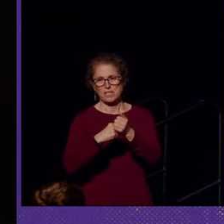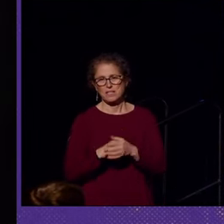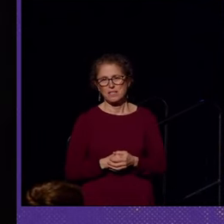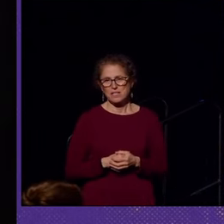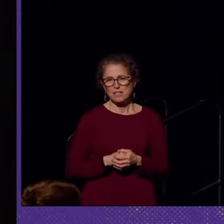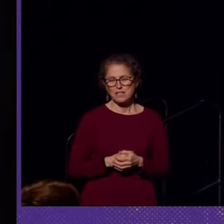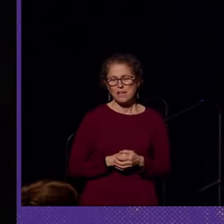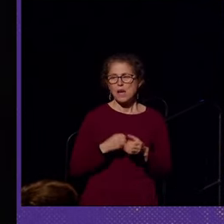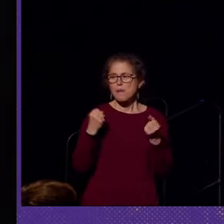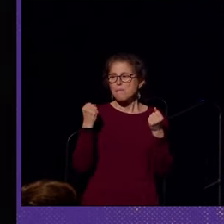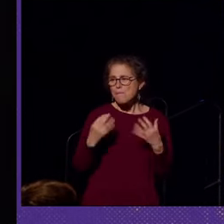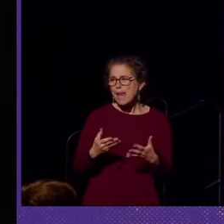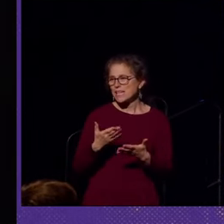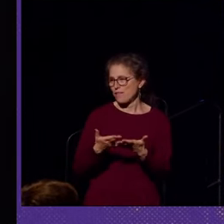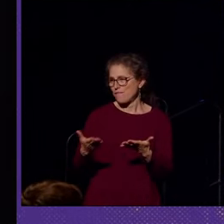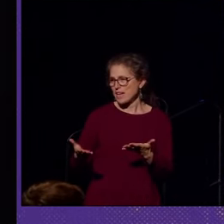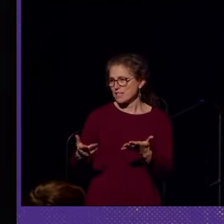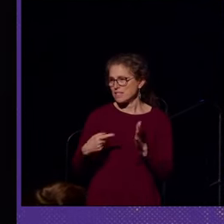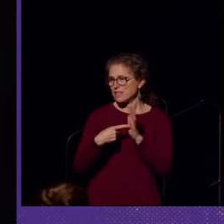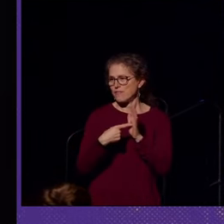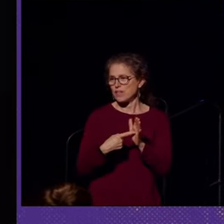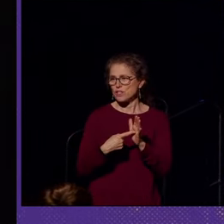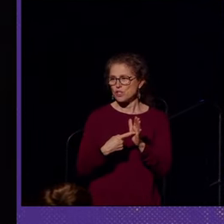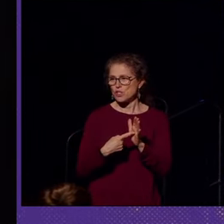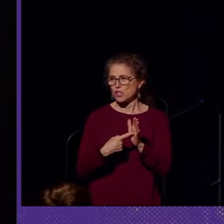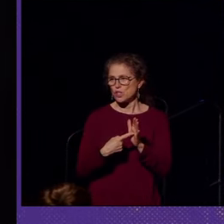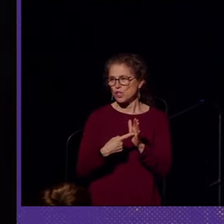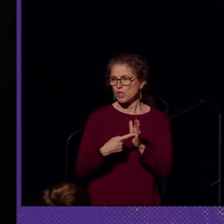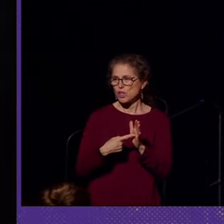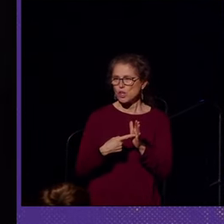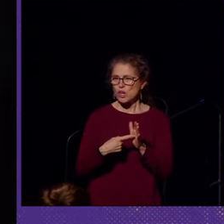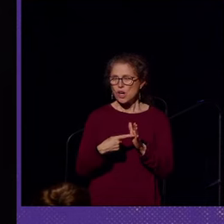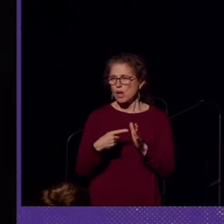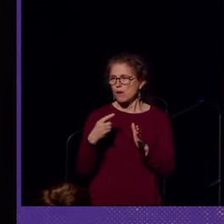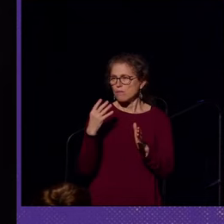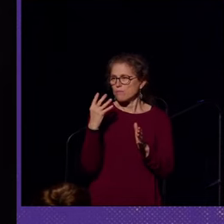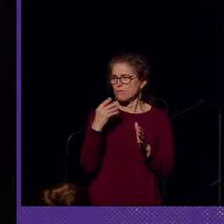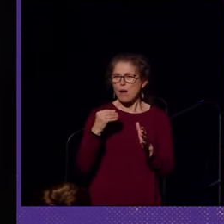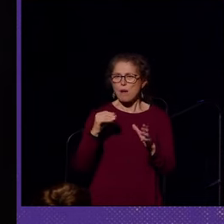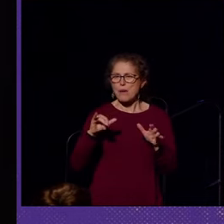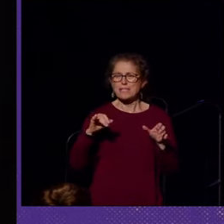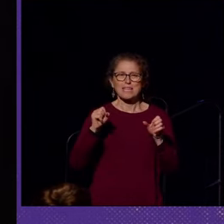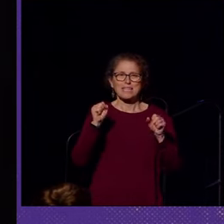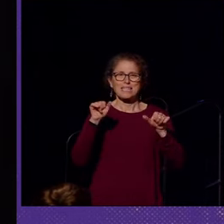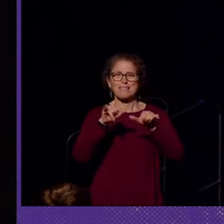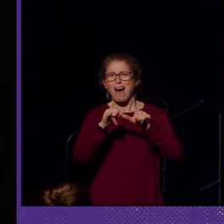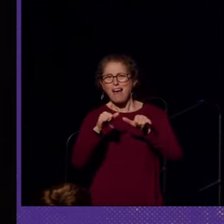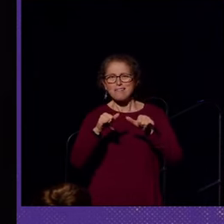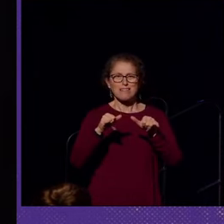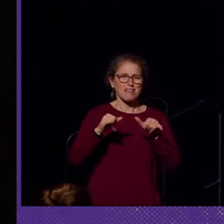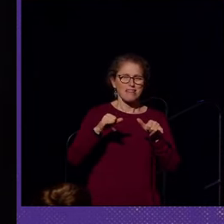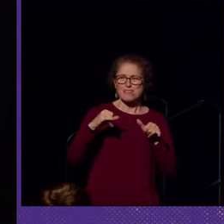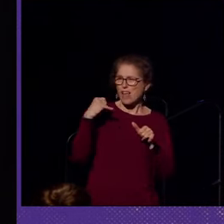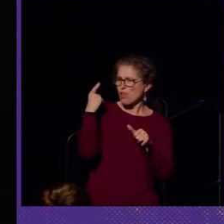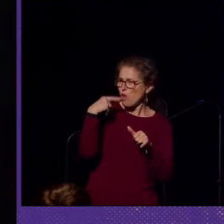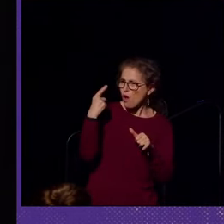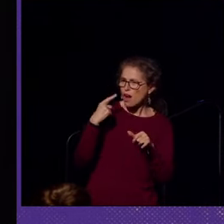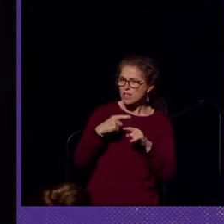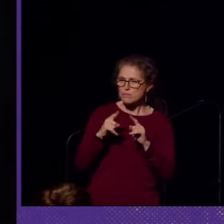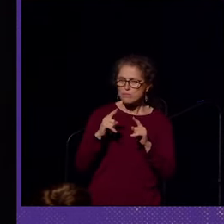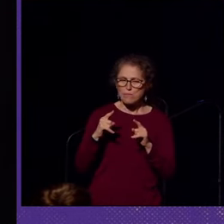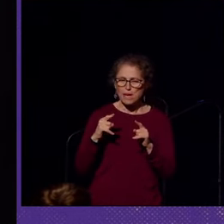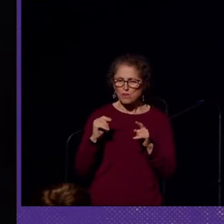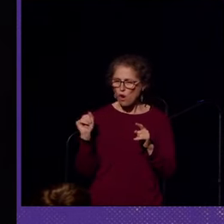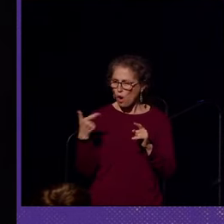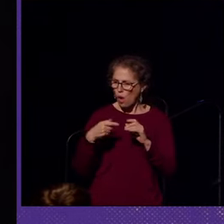Many of these devices feature brilliant aesthetic features, sizes, and fashion, but in nearly all